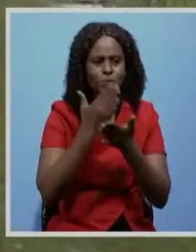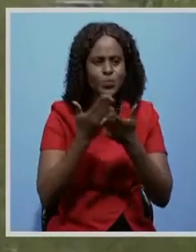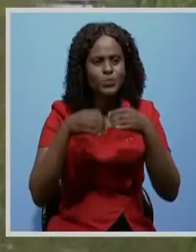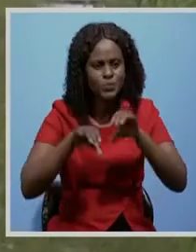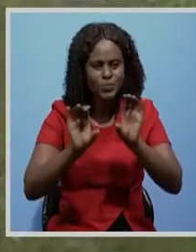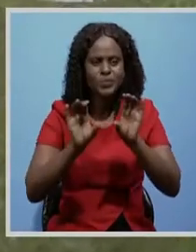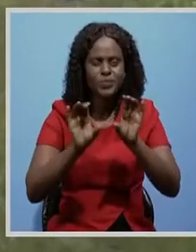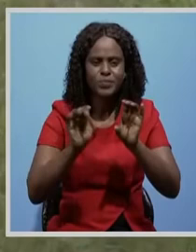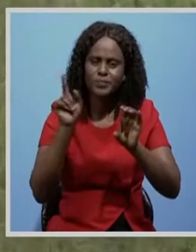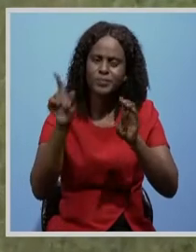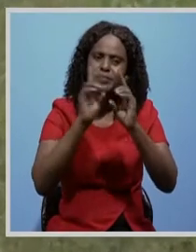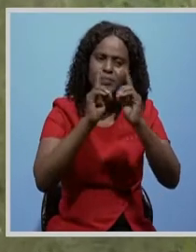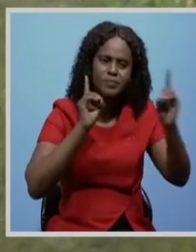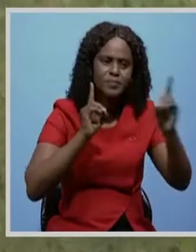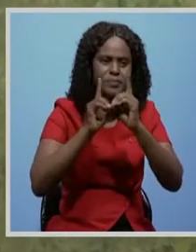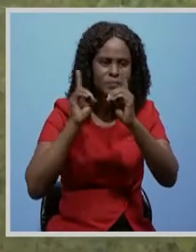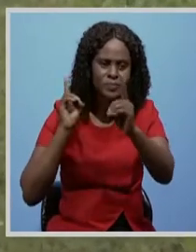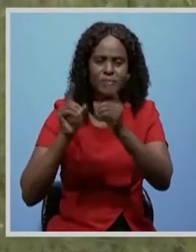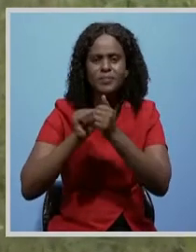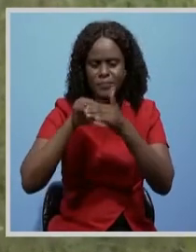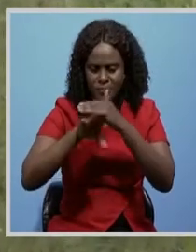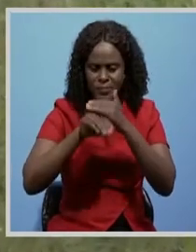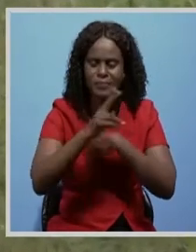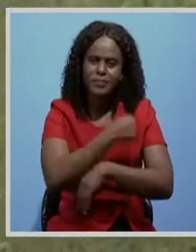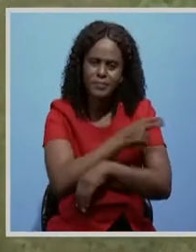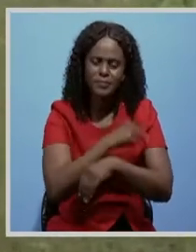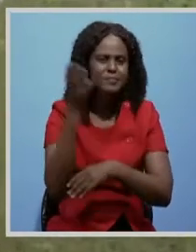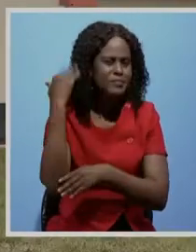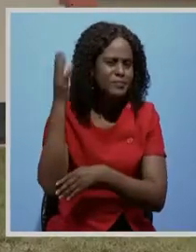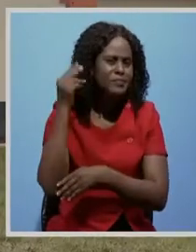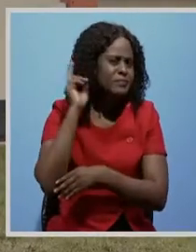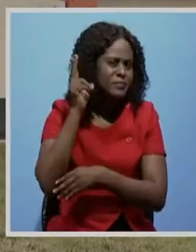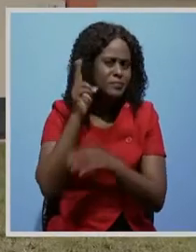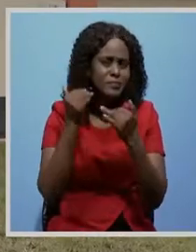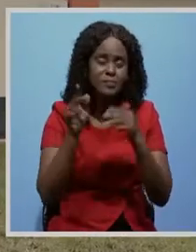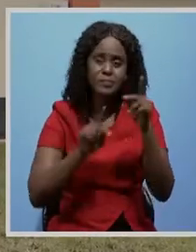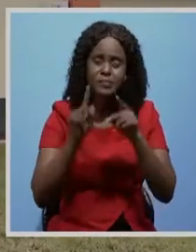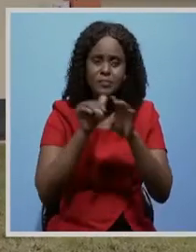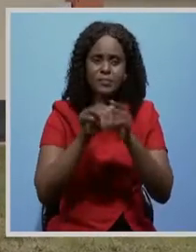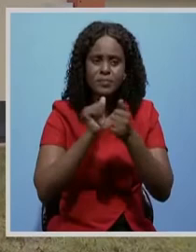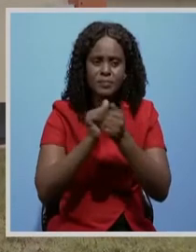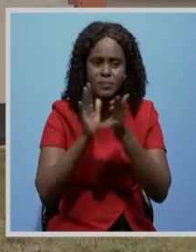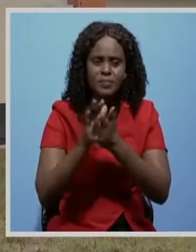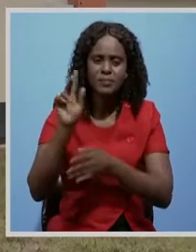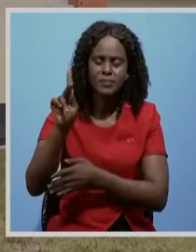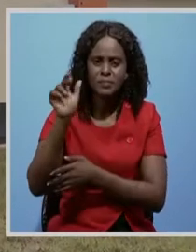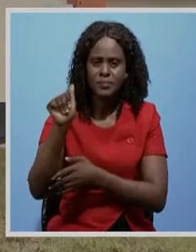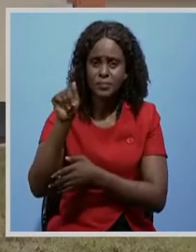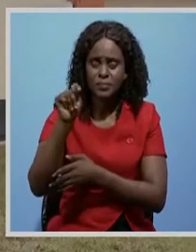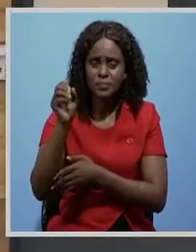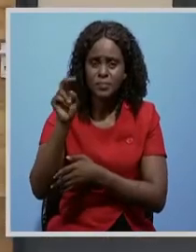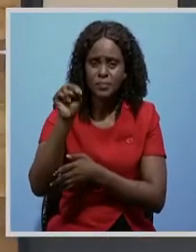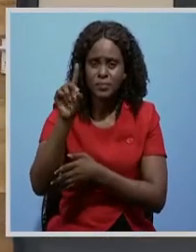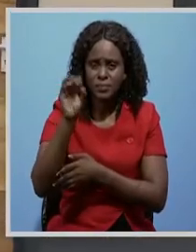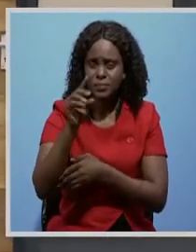Covering long businesses to access health care services will now be a thing of the past for residents in Kawes Katondo and Makululu compound